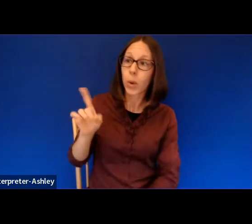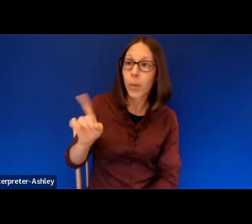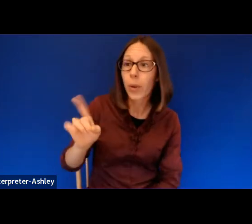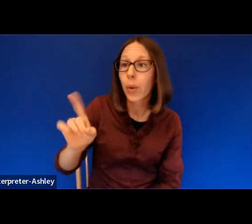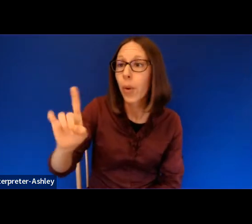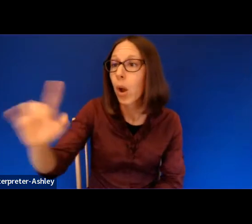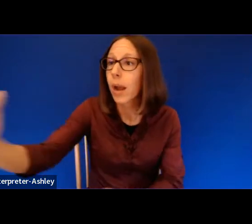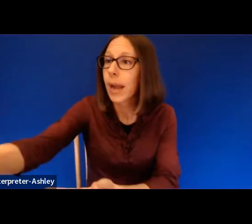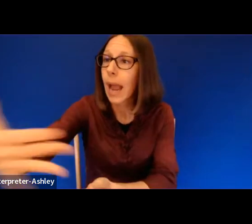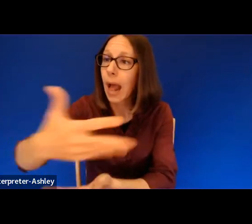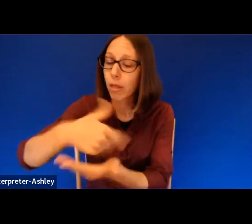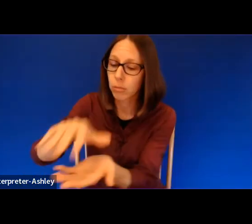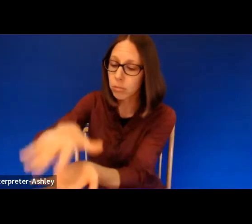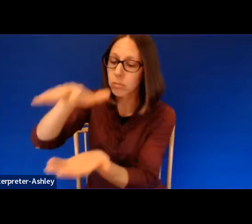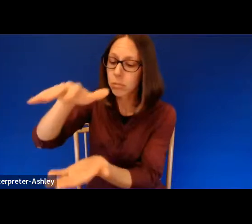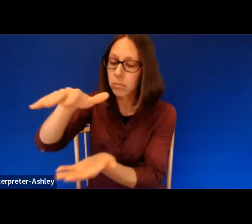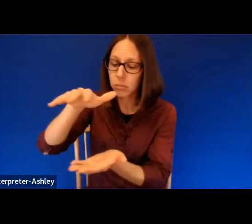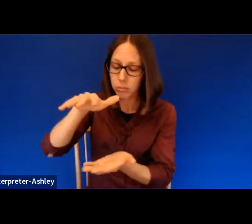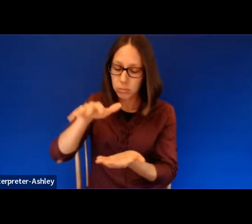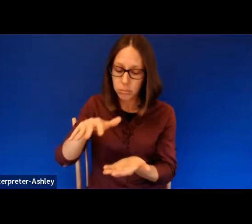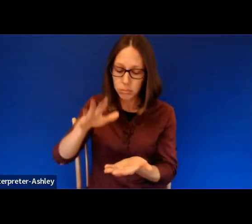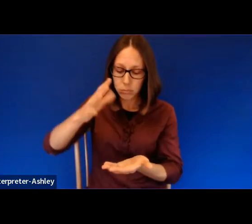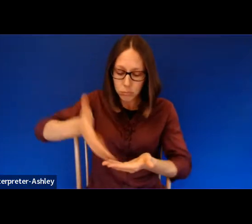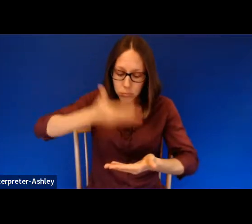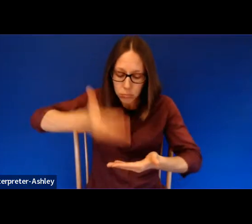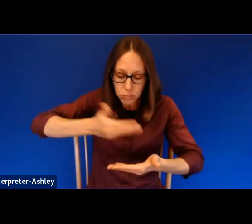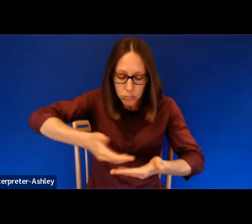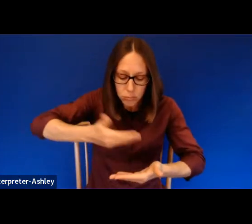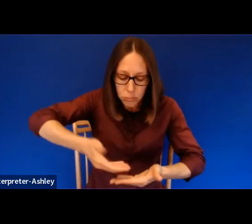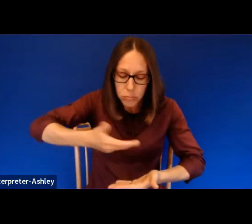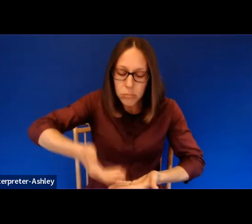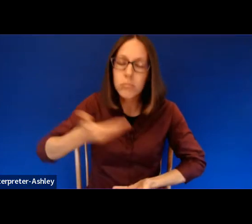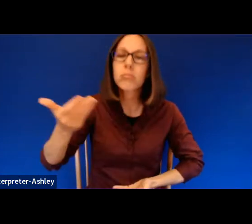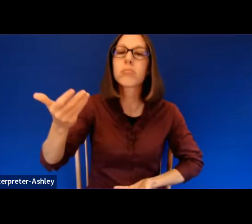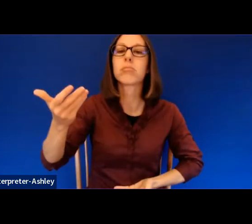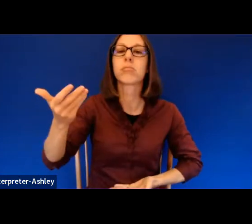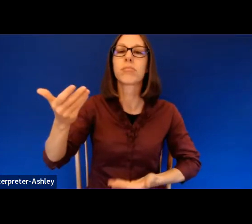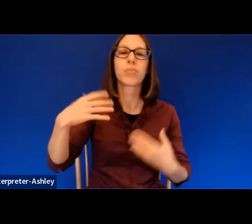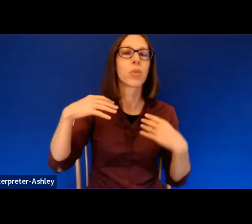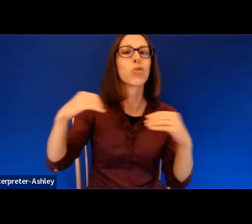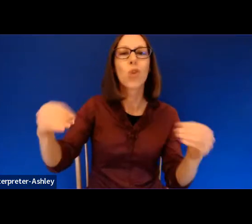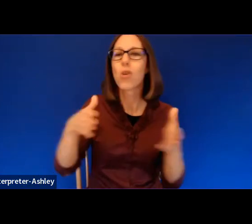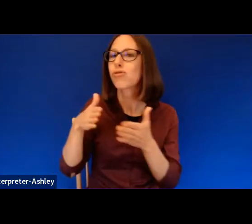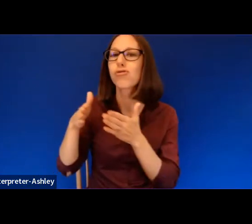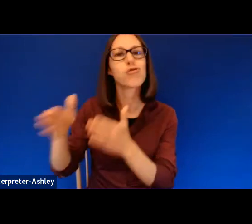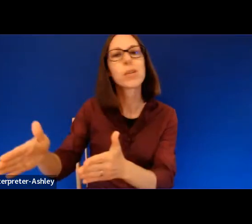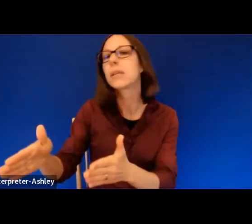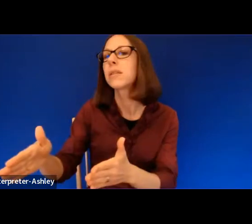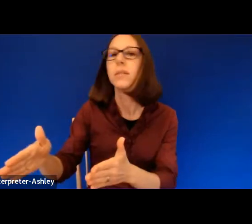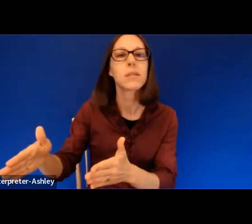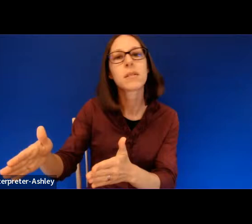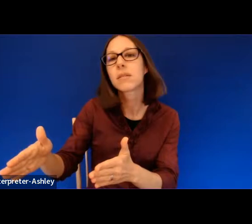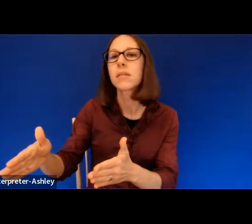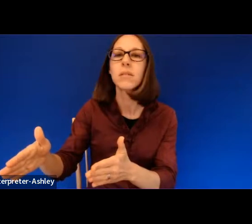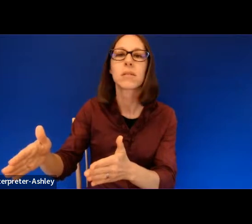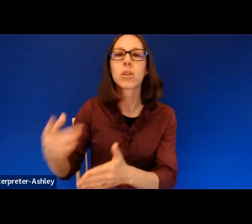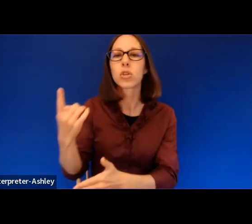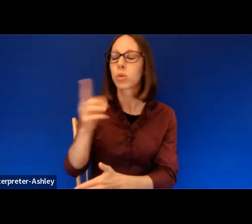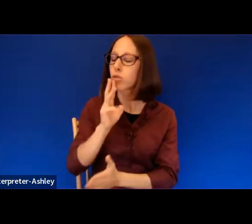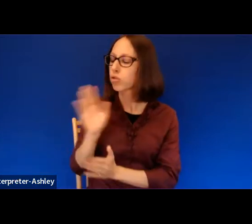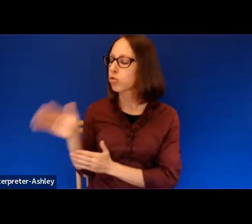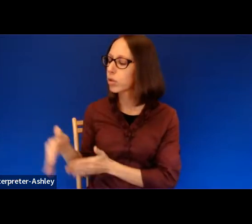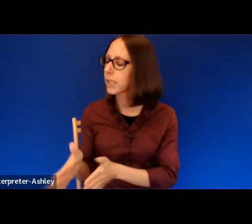It's metal mouth of garfish. Few found. No streets. Just this rushing stream